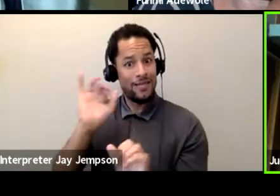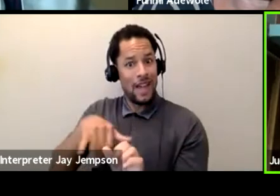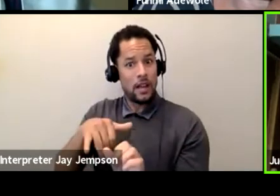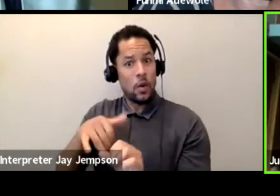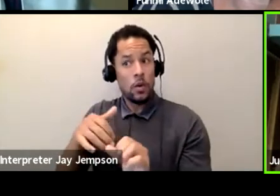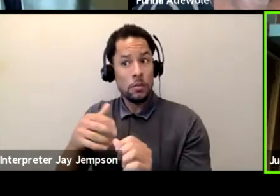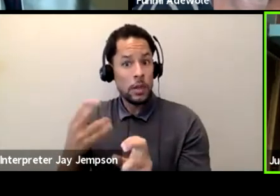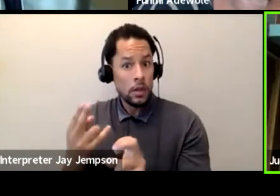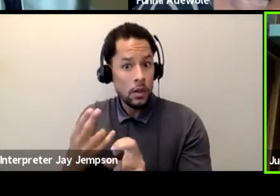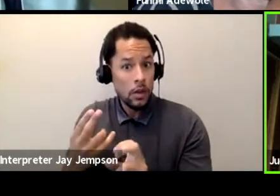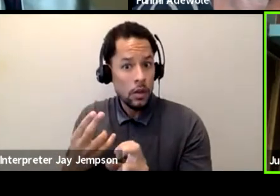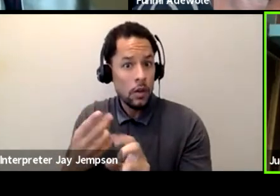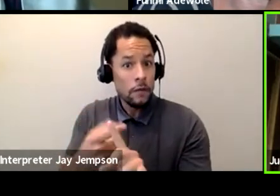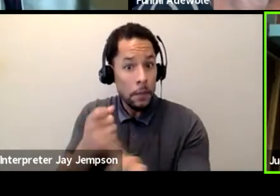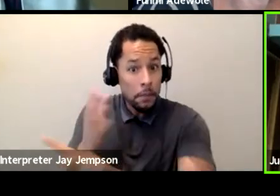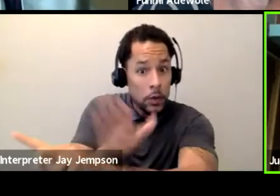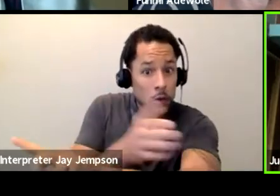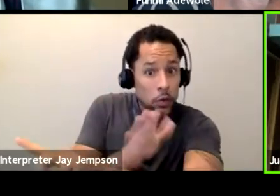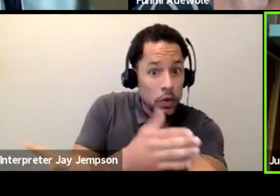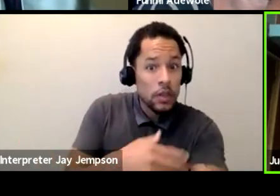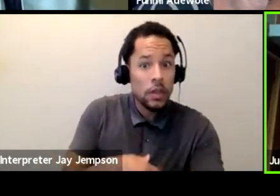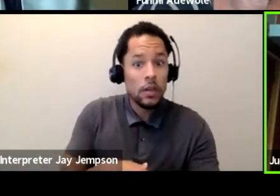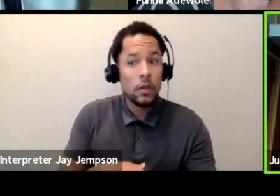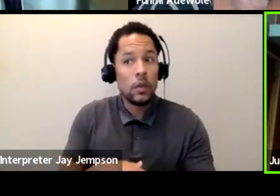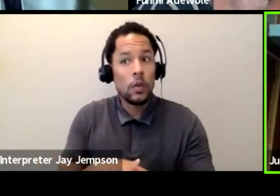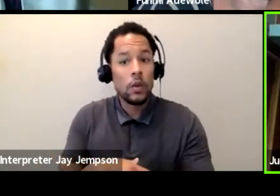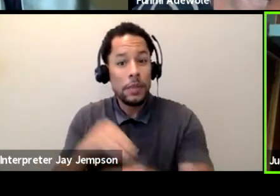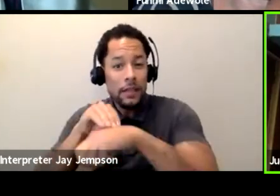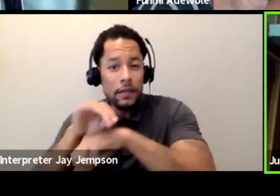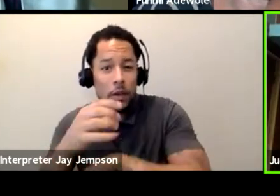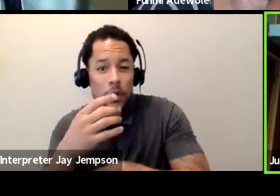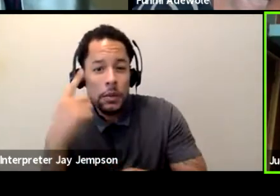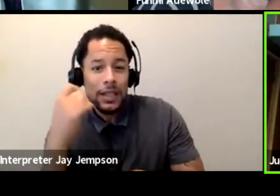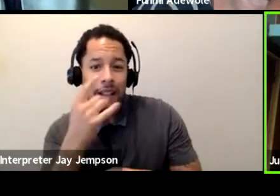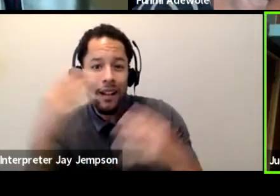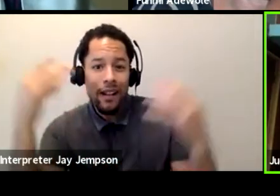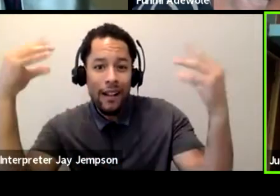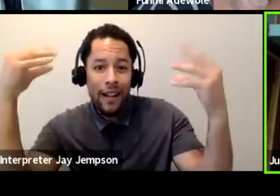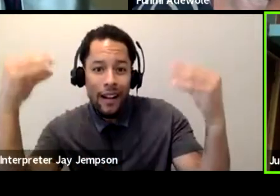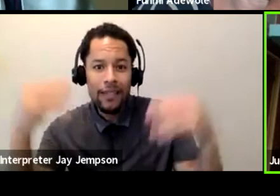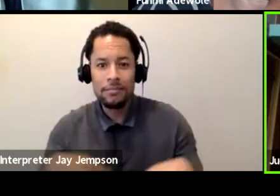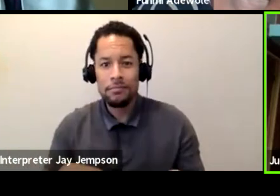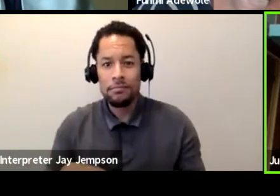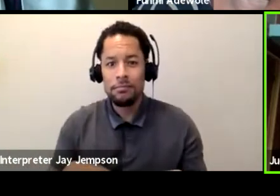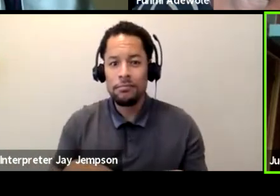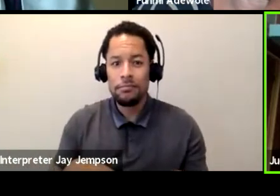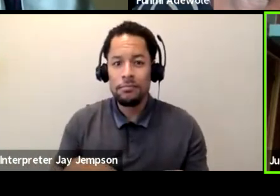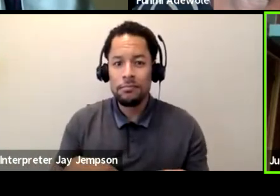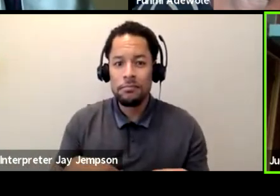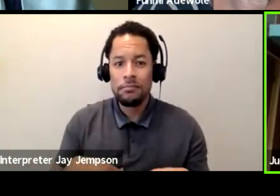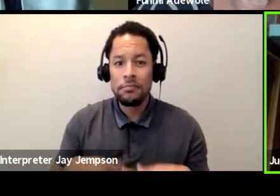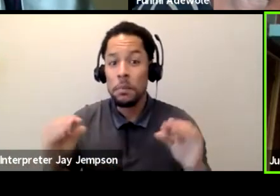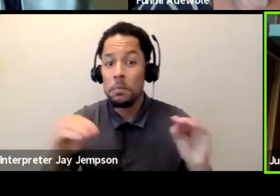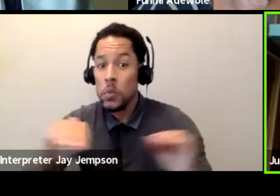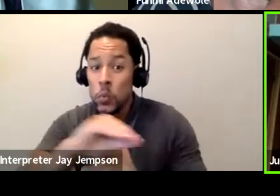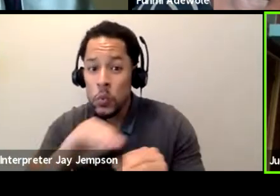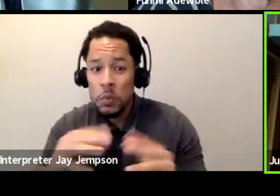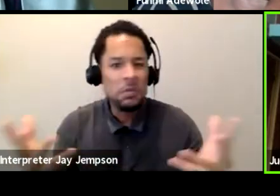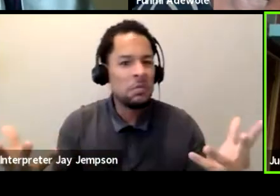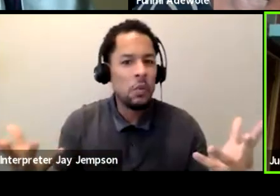be with the lighting structures and technical and all of that stuff? So those are kind of things that I do. But in answering your